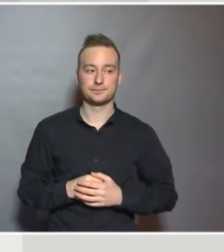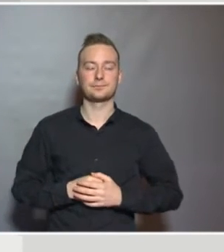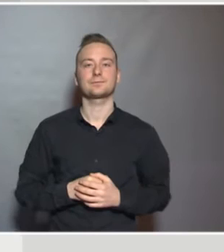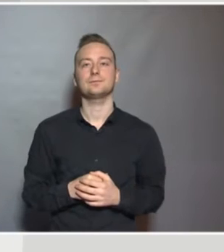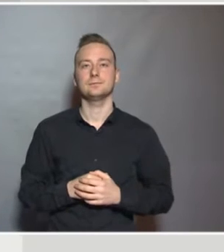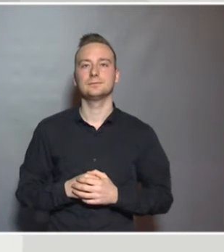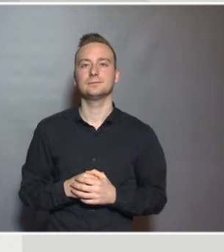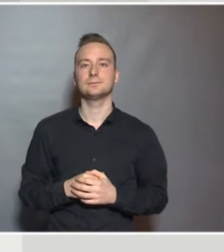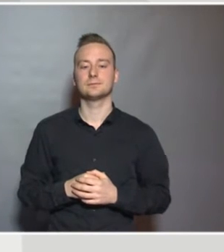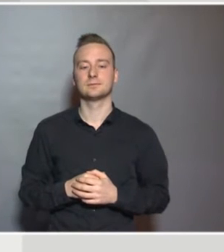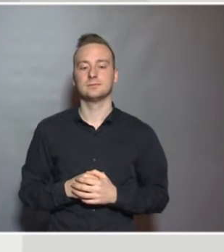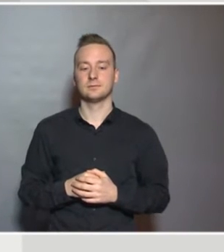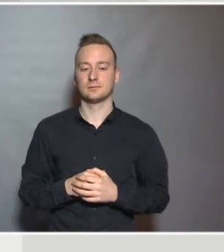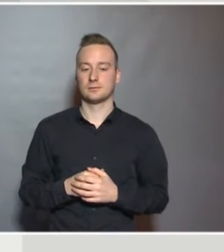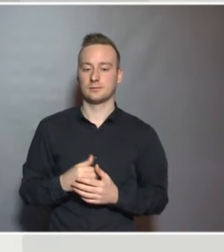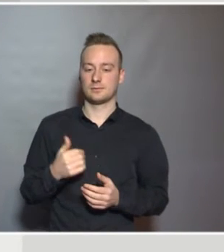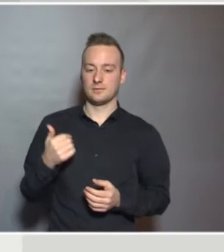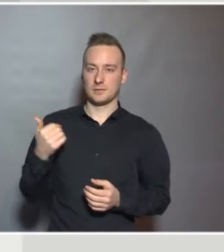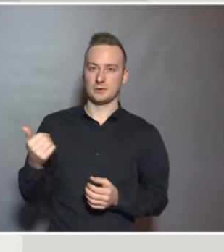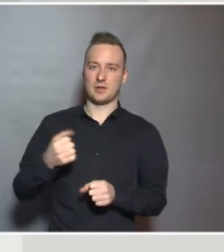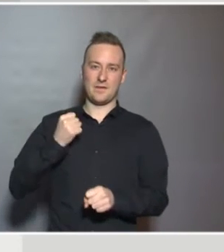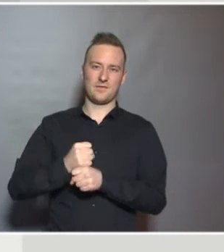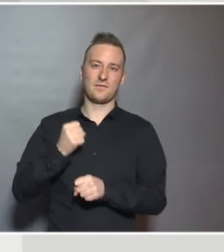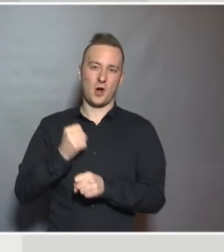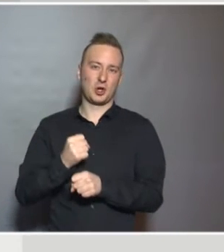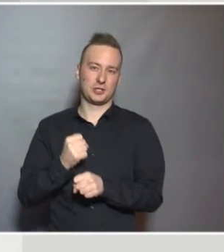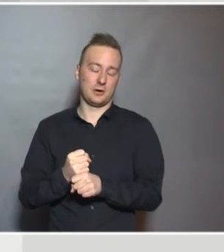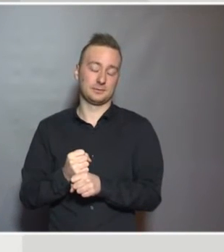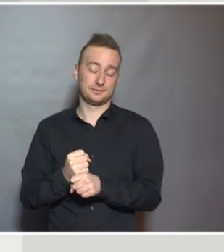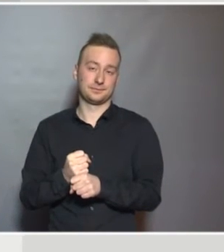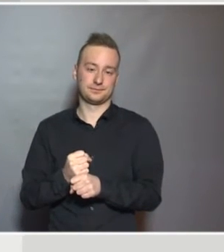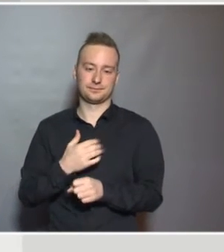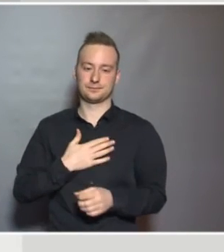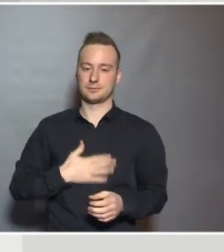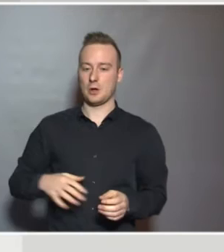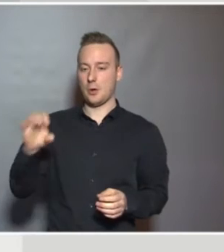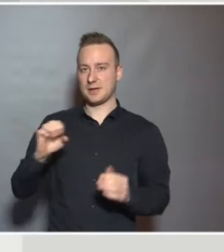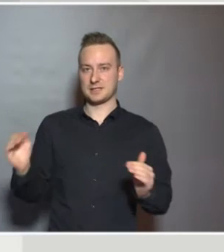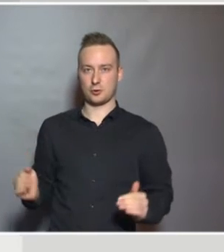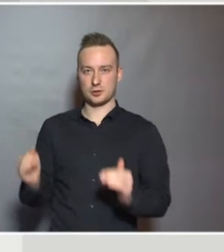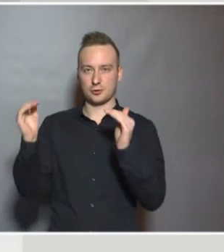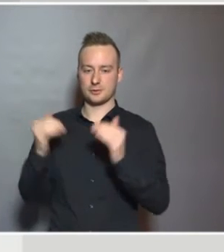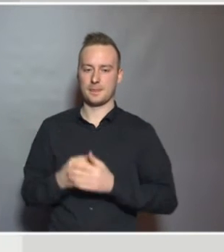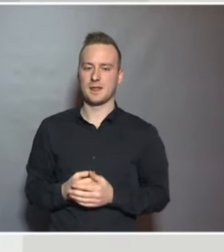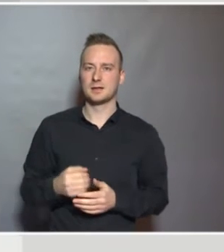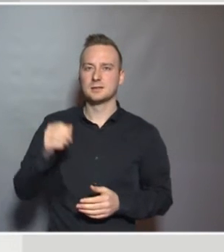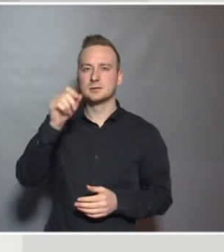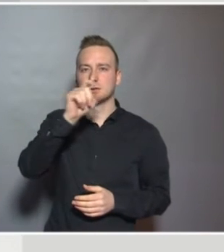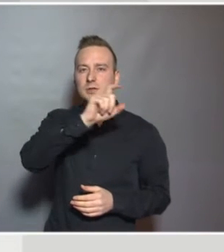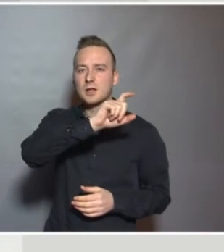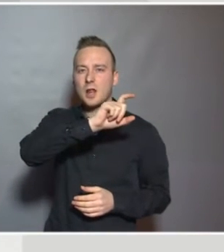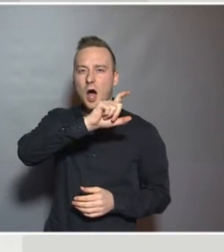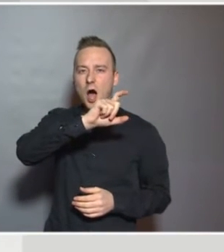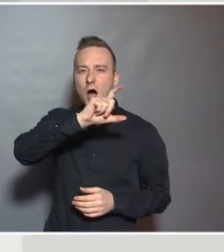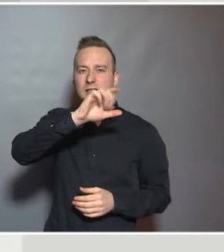So, the factual stuff to start off with. The European Agency. A bit of a long title for the name of an